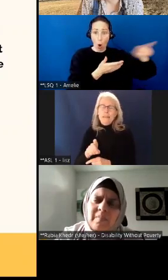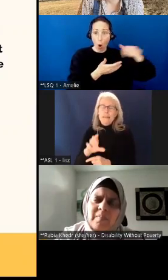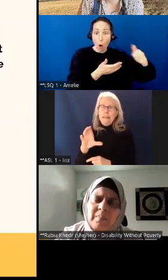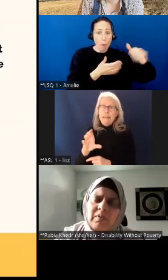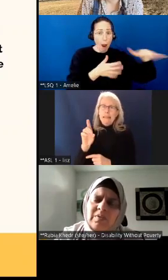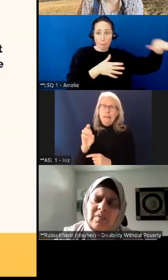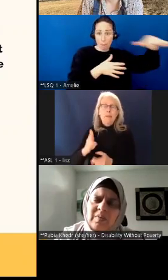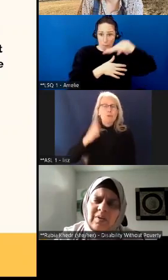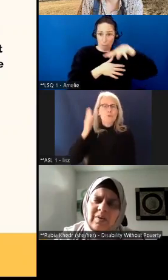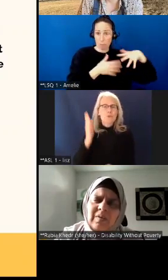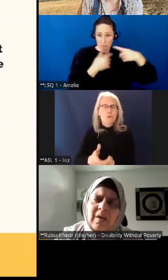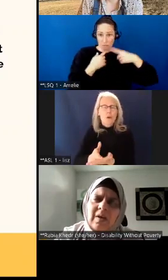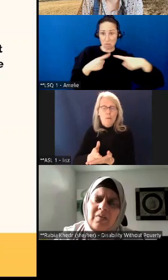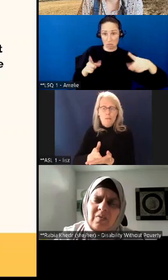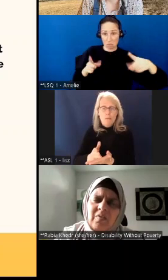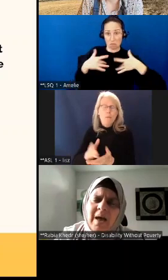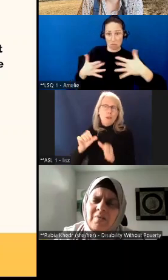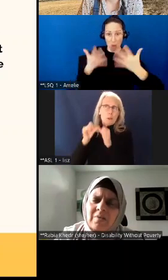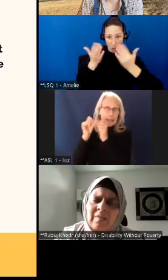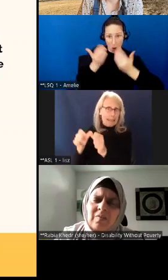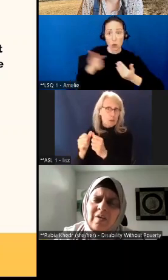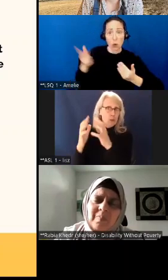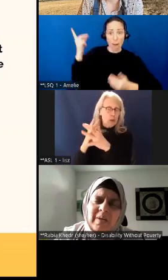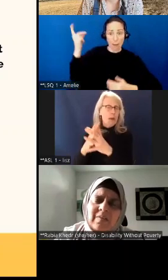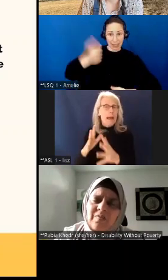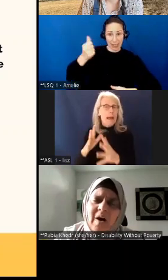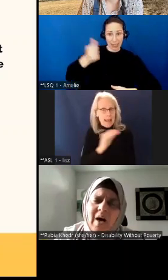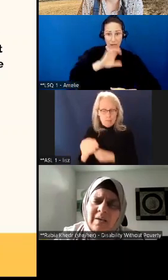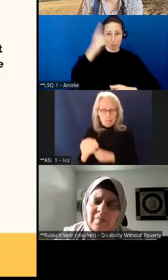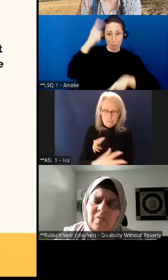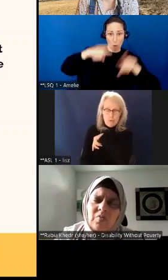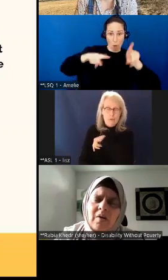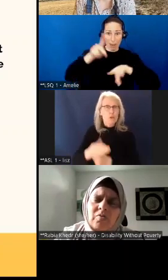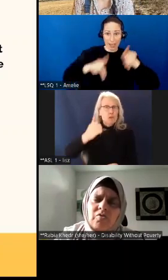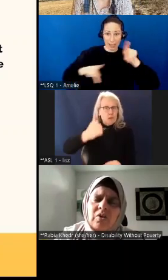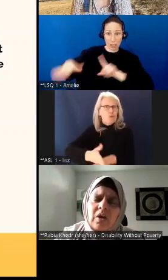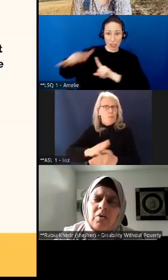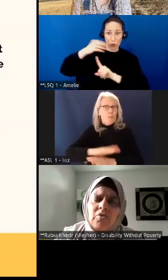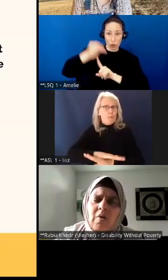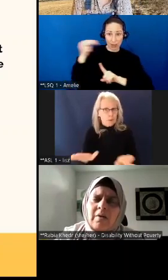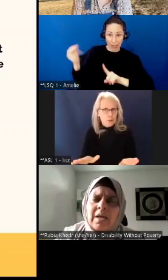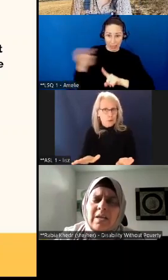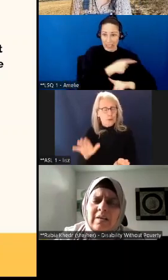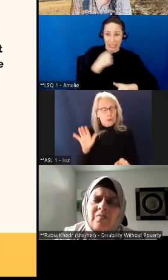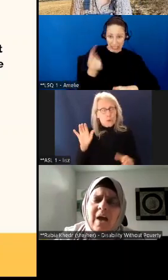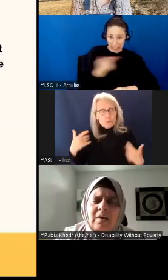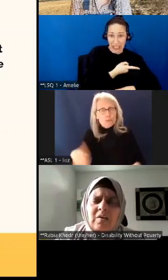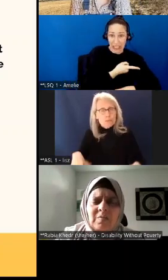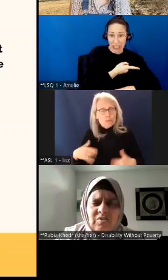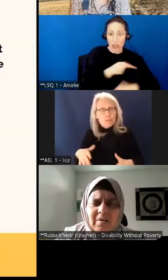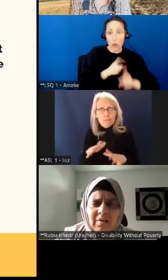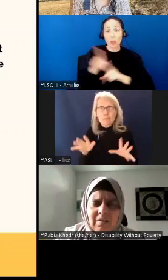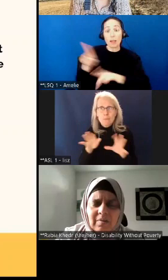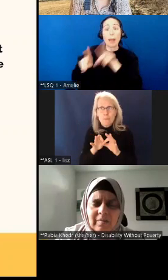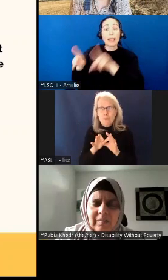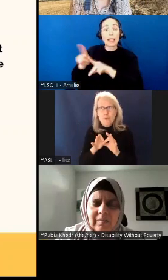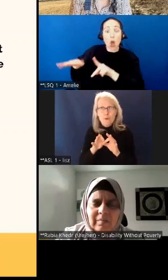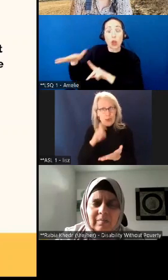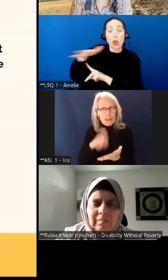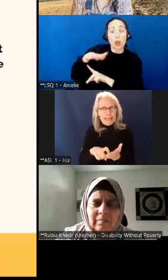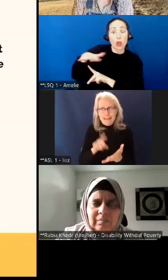poverty. That people with disabilities deserve better. This just speaks volumes to our Canadian values, Michelle.